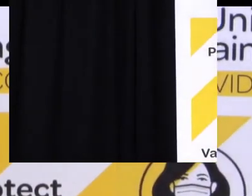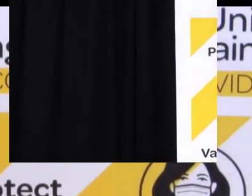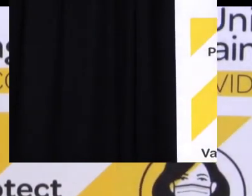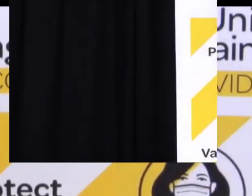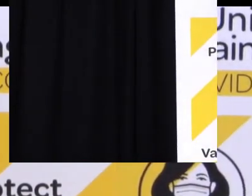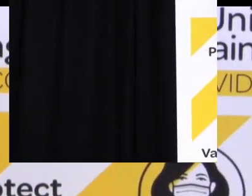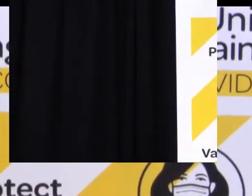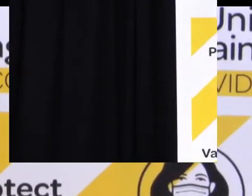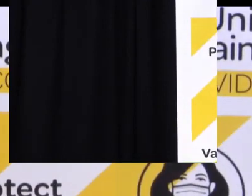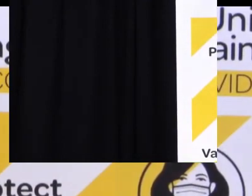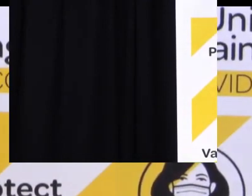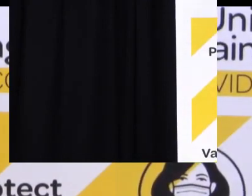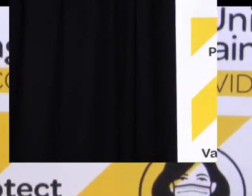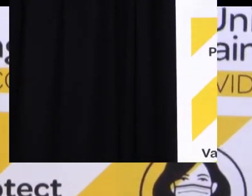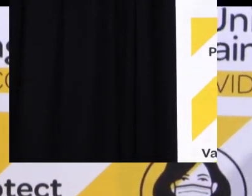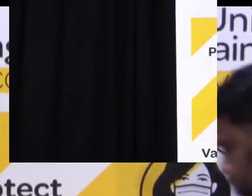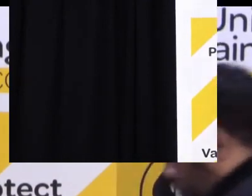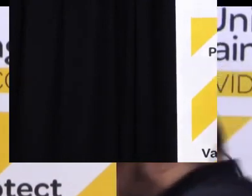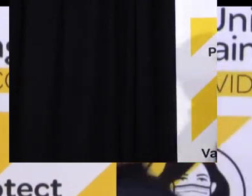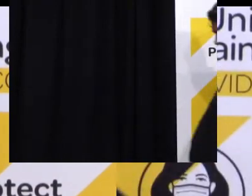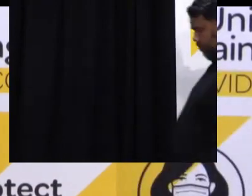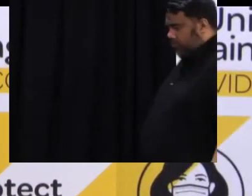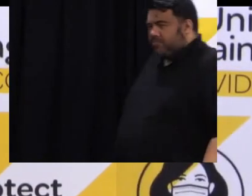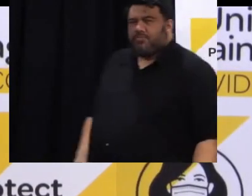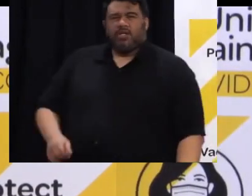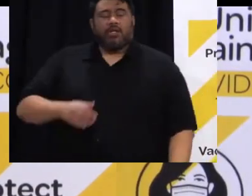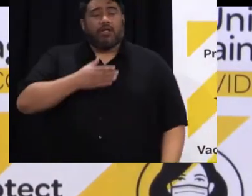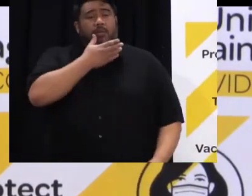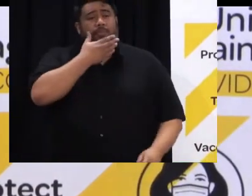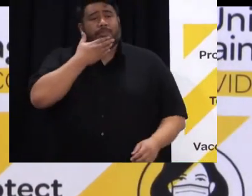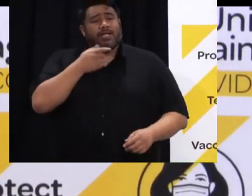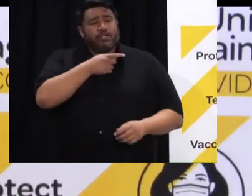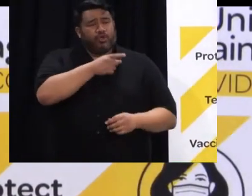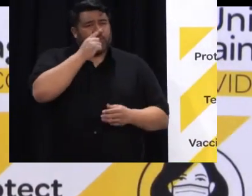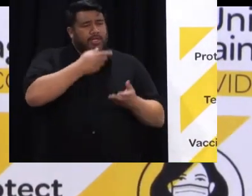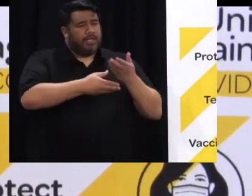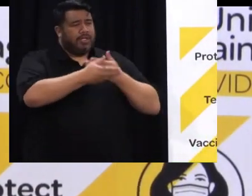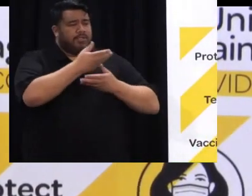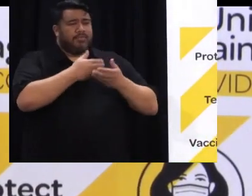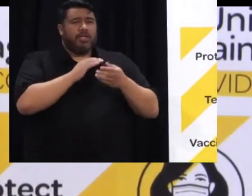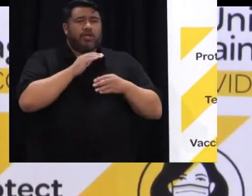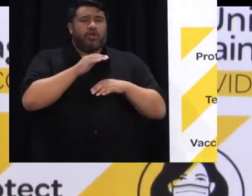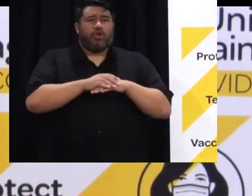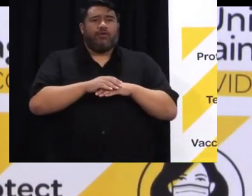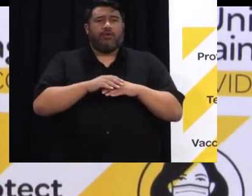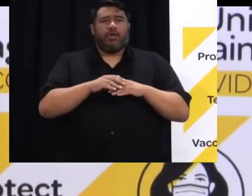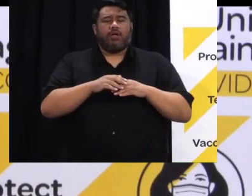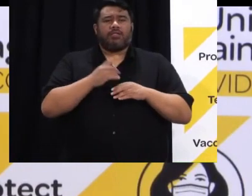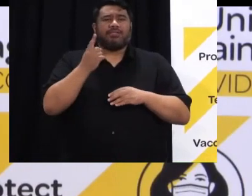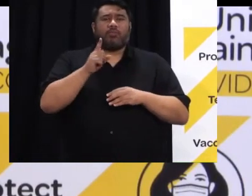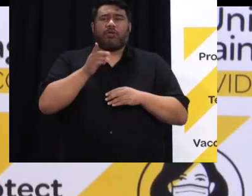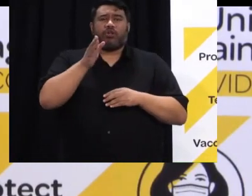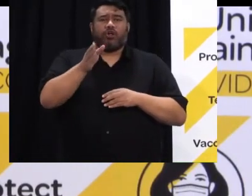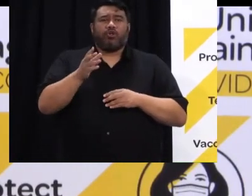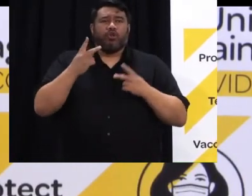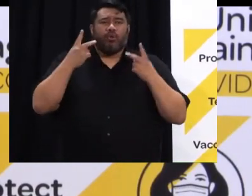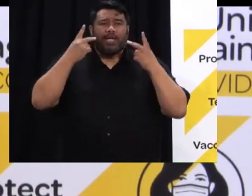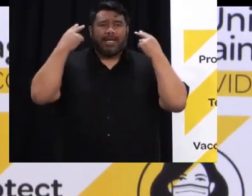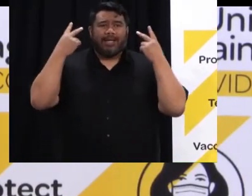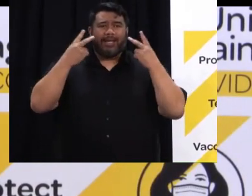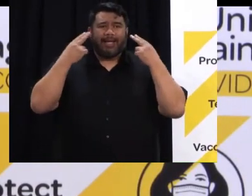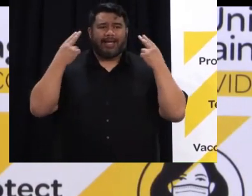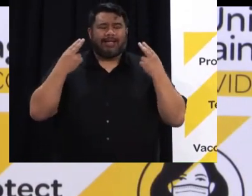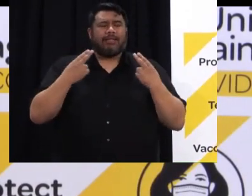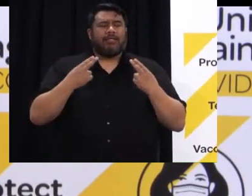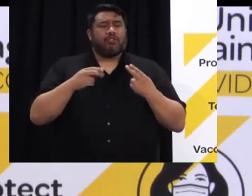confusion within the industry about whether when a client is in the chair with the stylist whether they have to take their mask, keep their mask on or